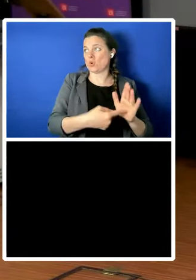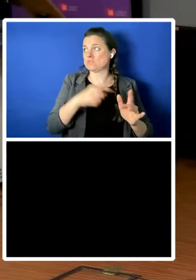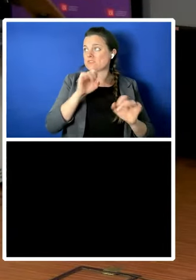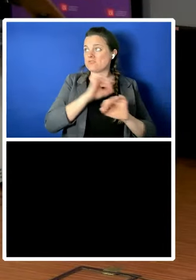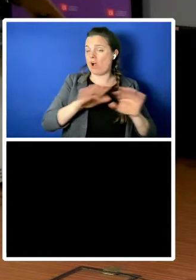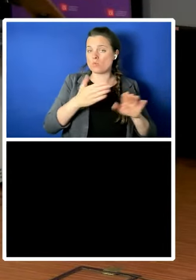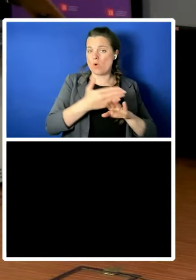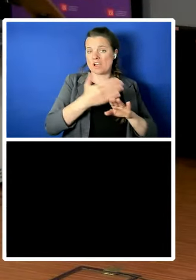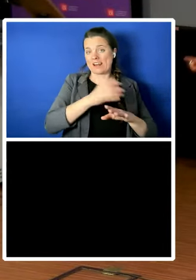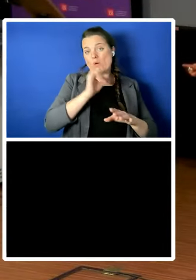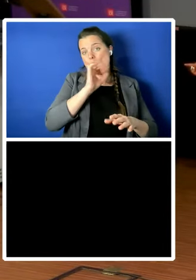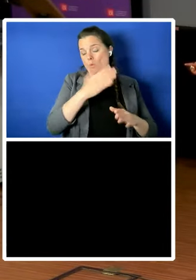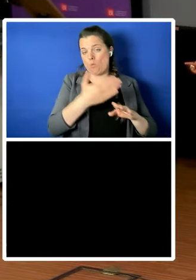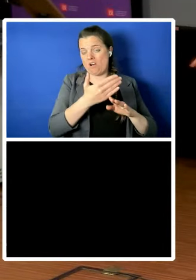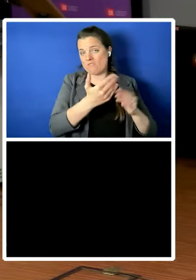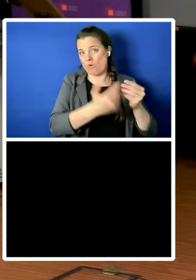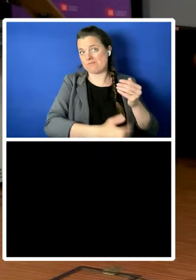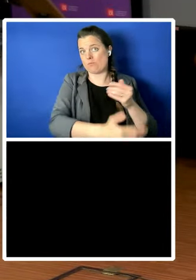we'll take one more question